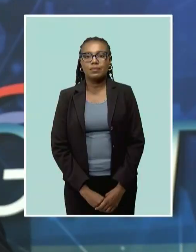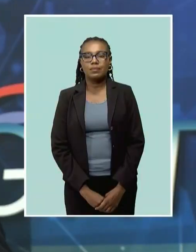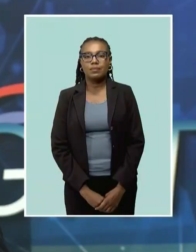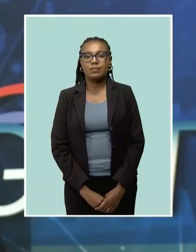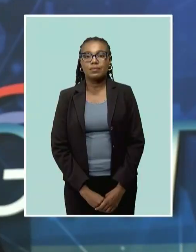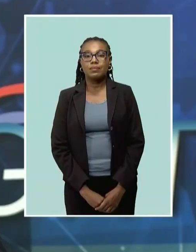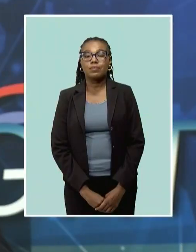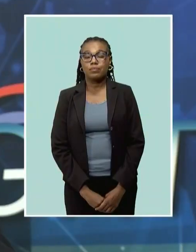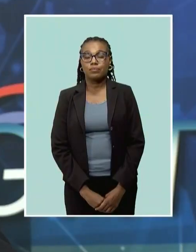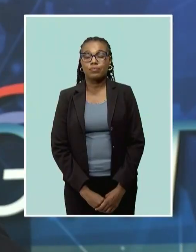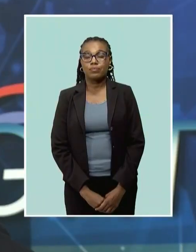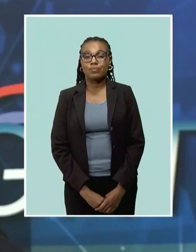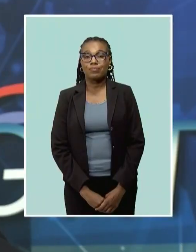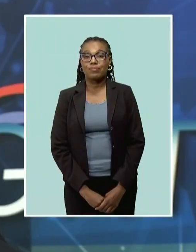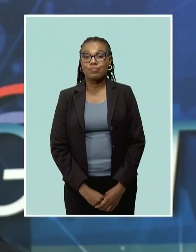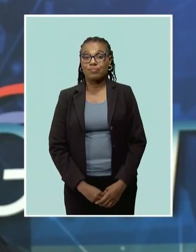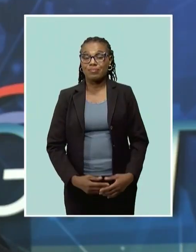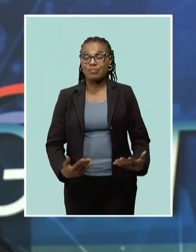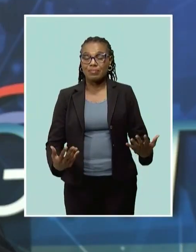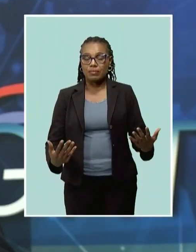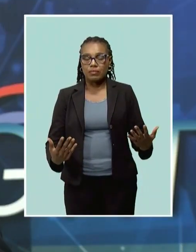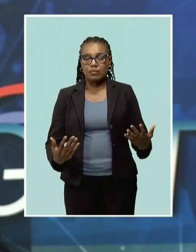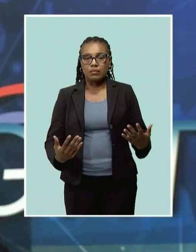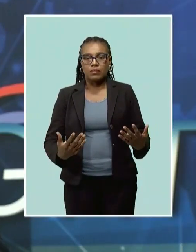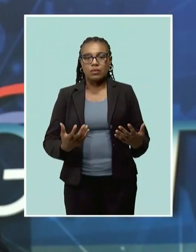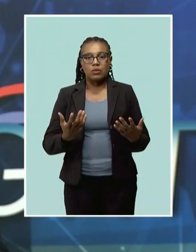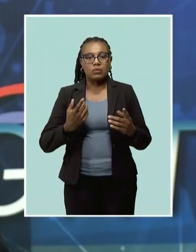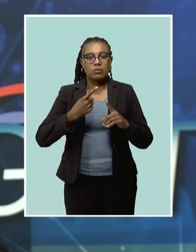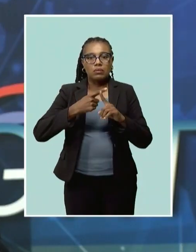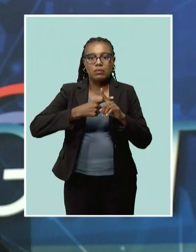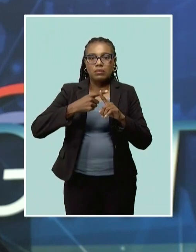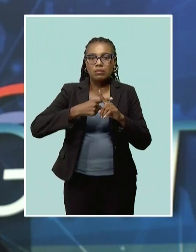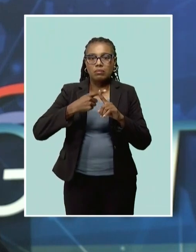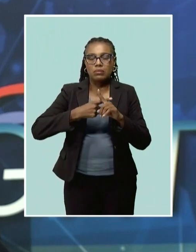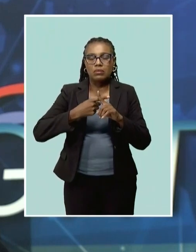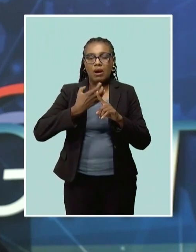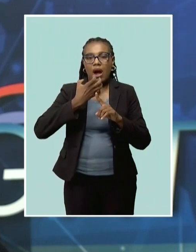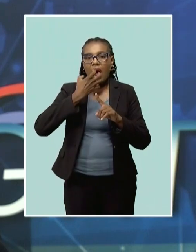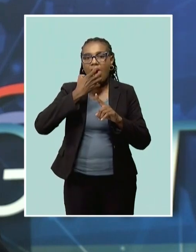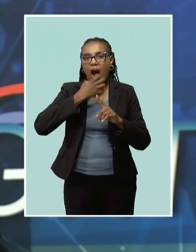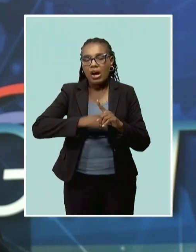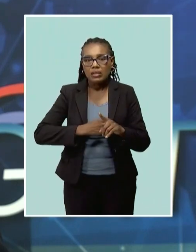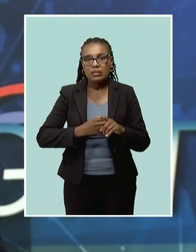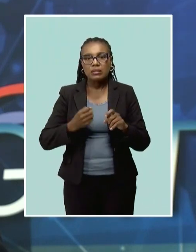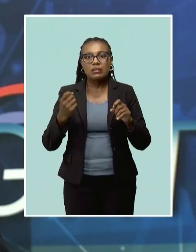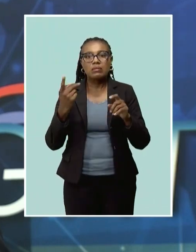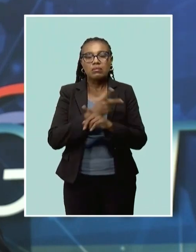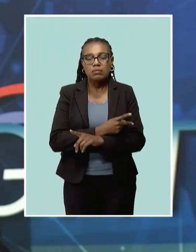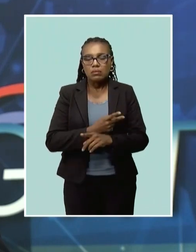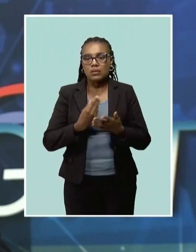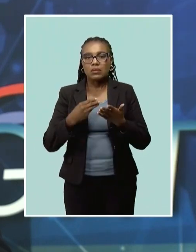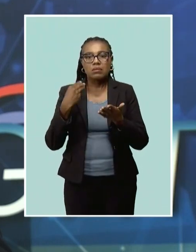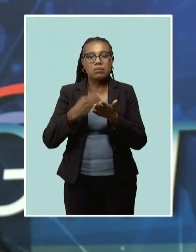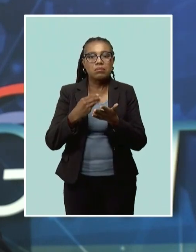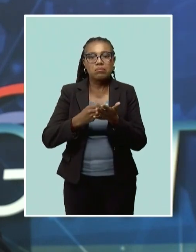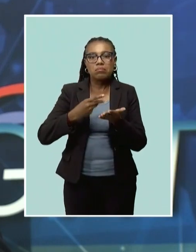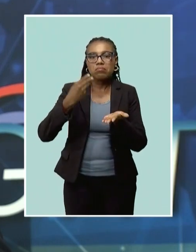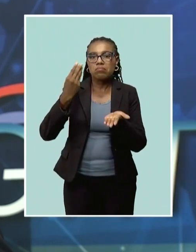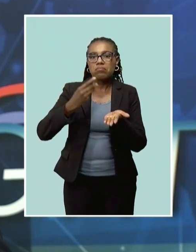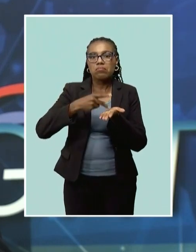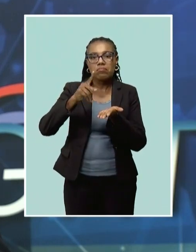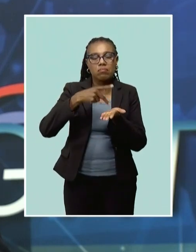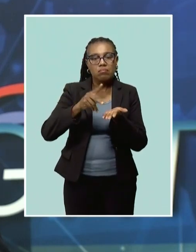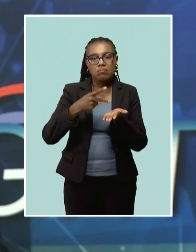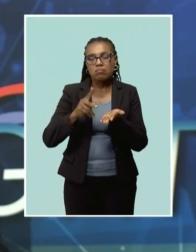In business tonight, extreme temperatures could induce scarcity and higher prices. That's the word from the